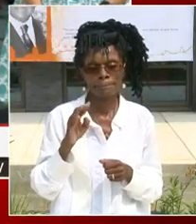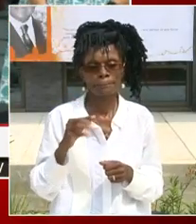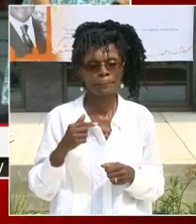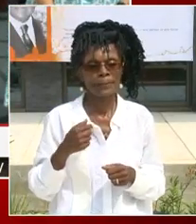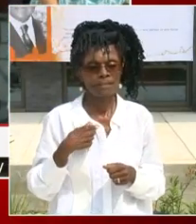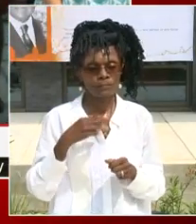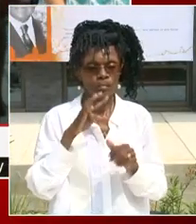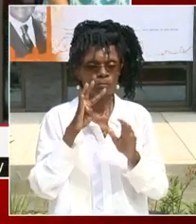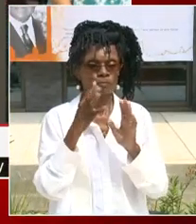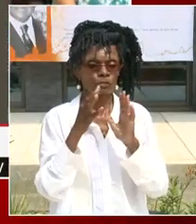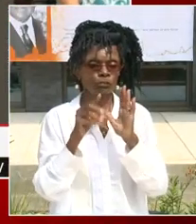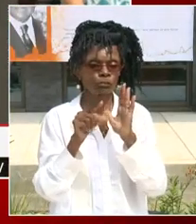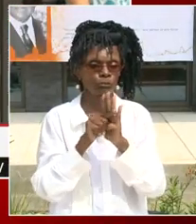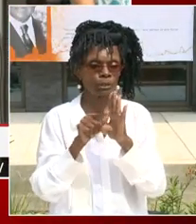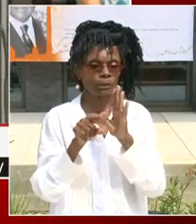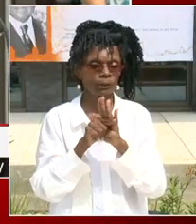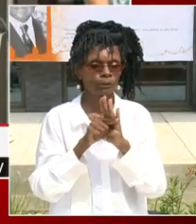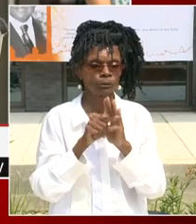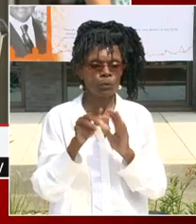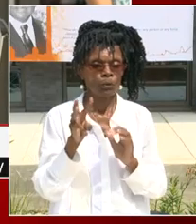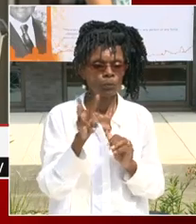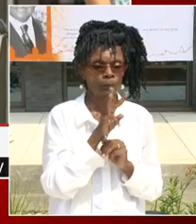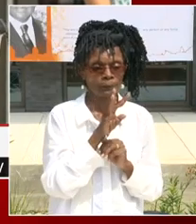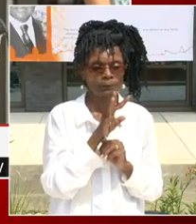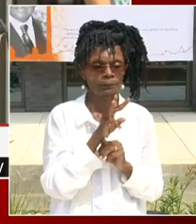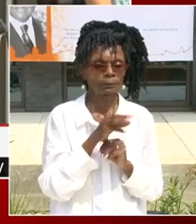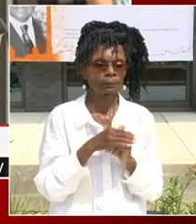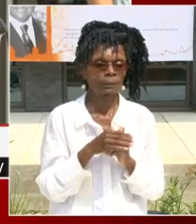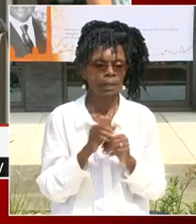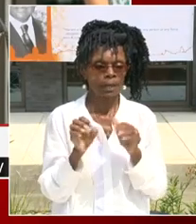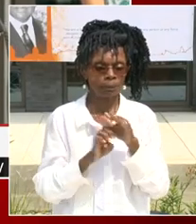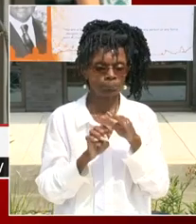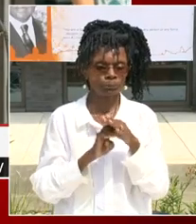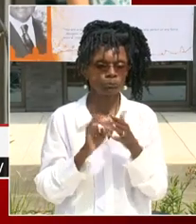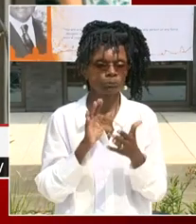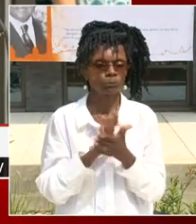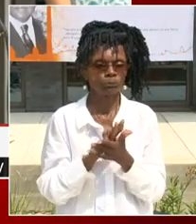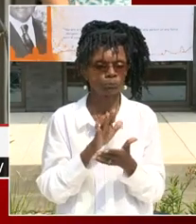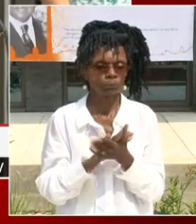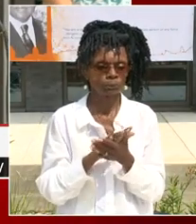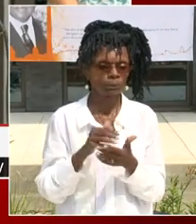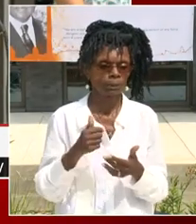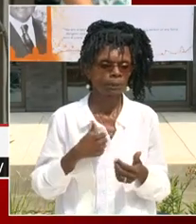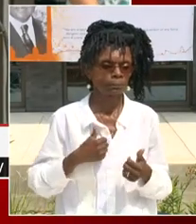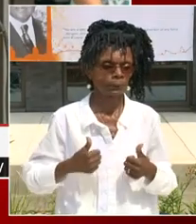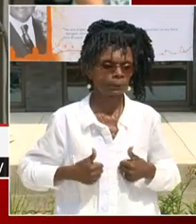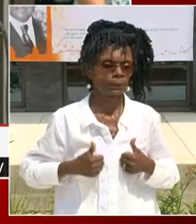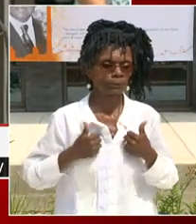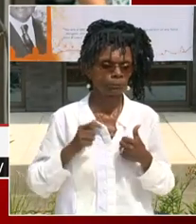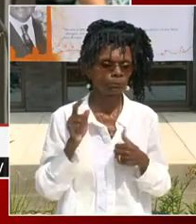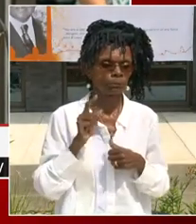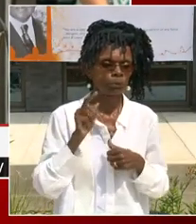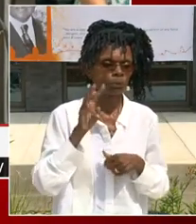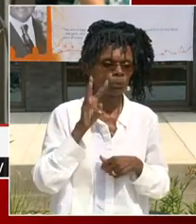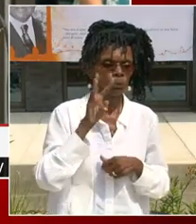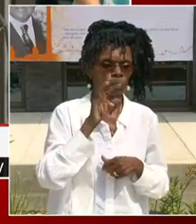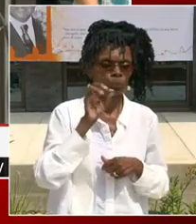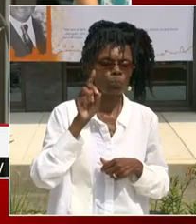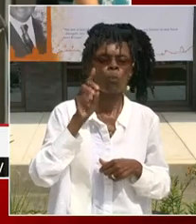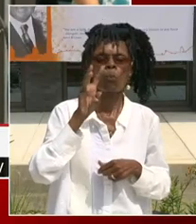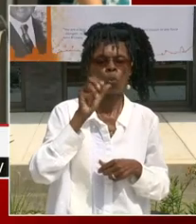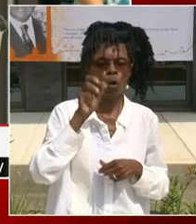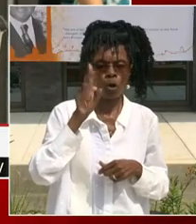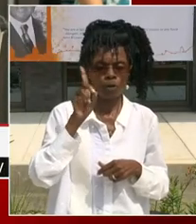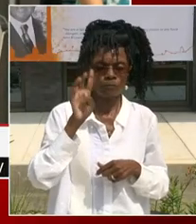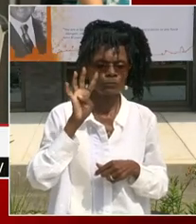School. I also live in Ward 4 like Mayor Bowser. What I love most about West is the fun activities